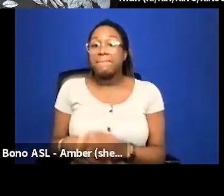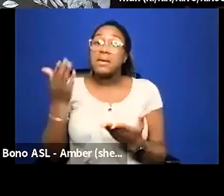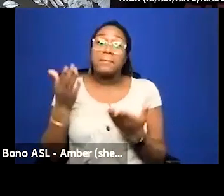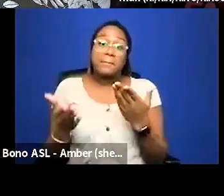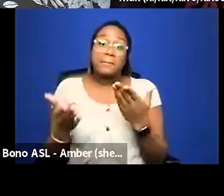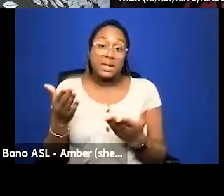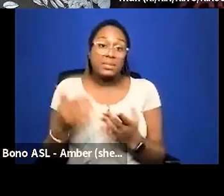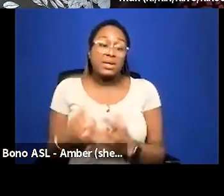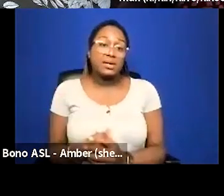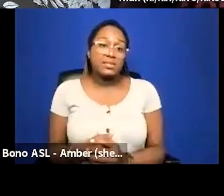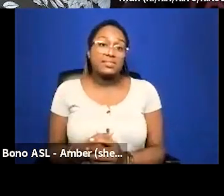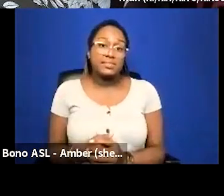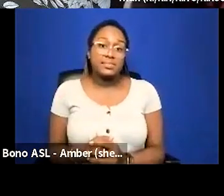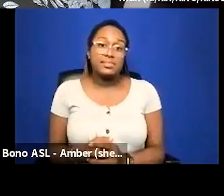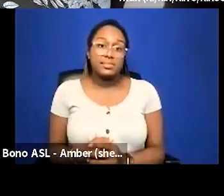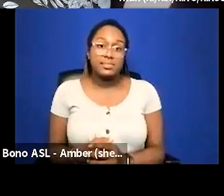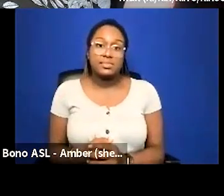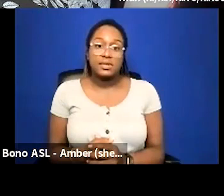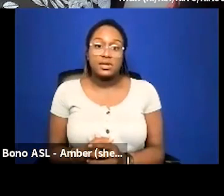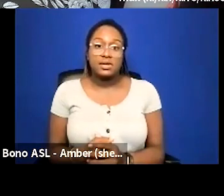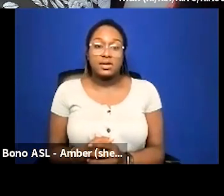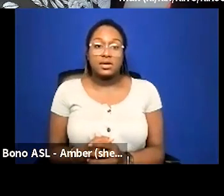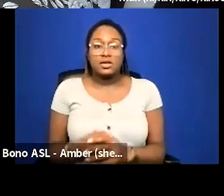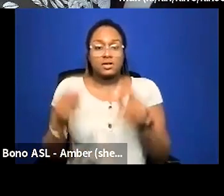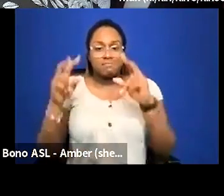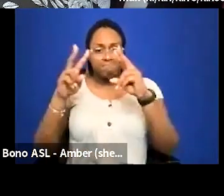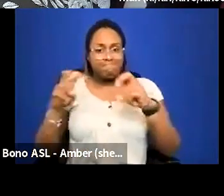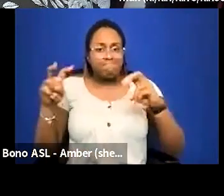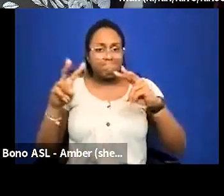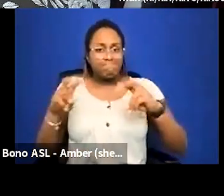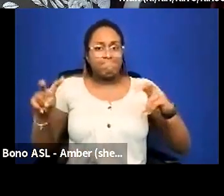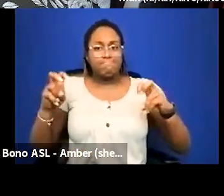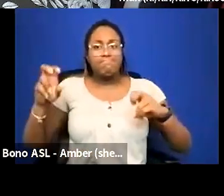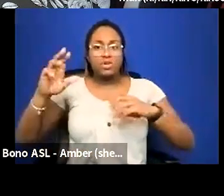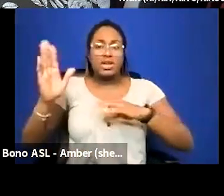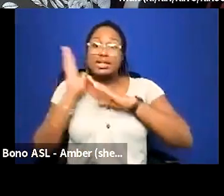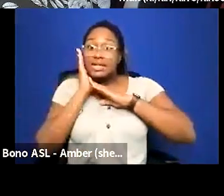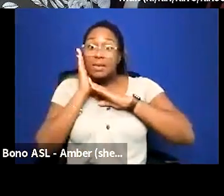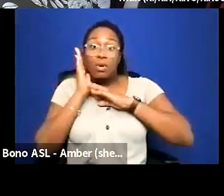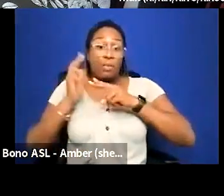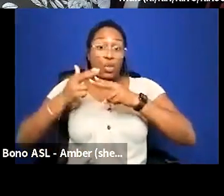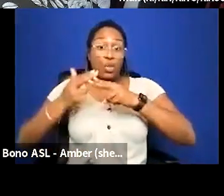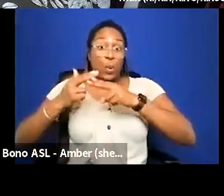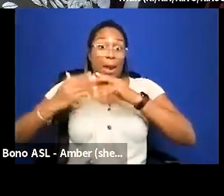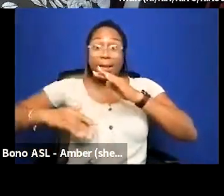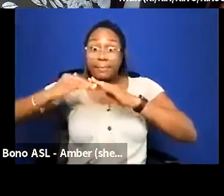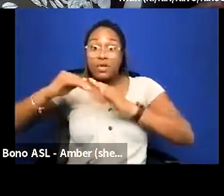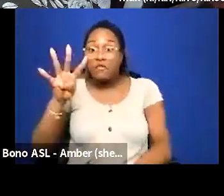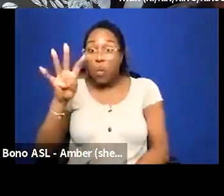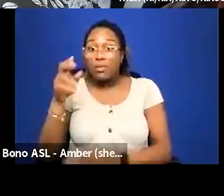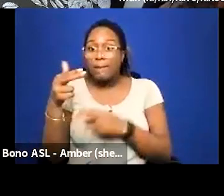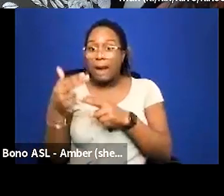um examined on a table that can only hold let's say 400 pounds right